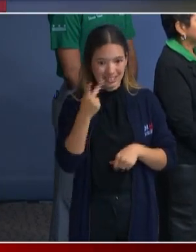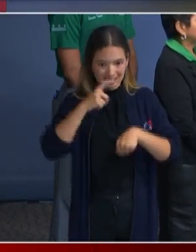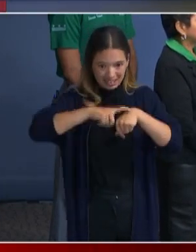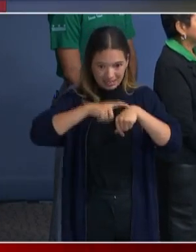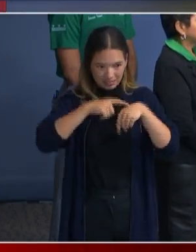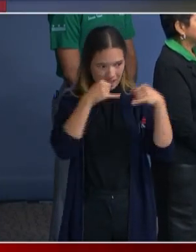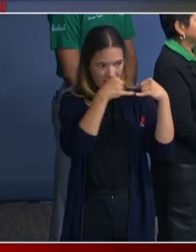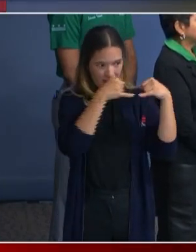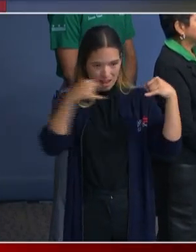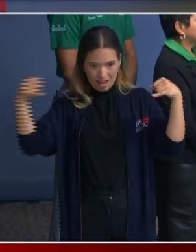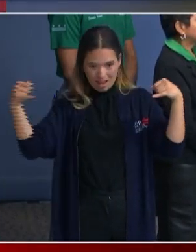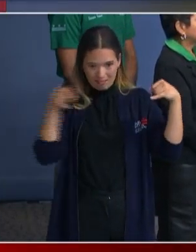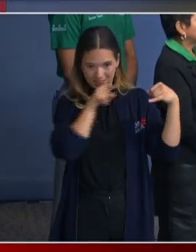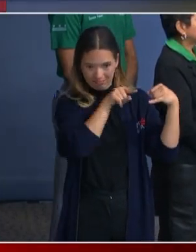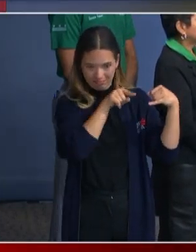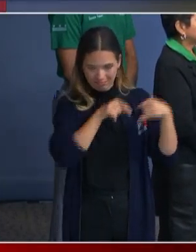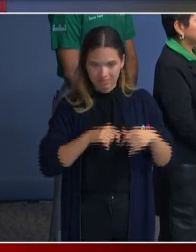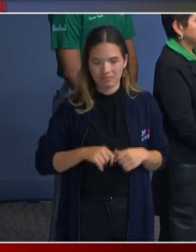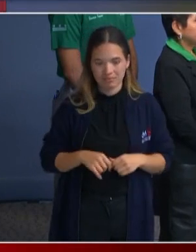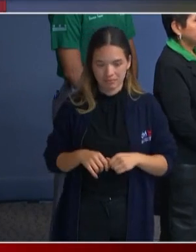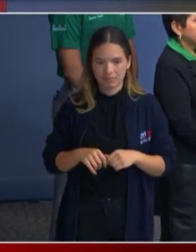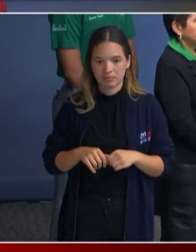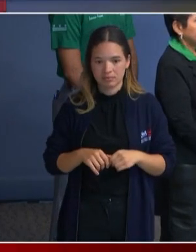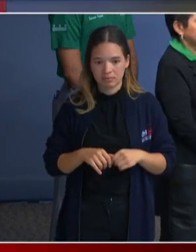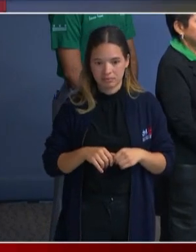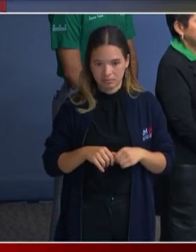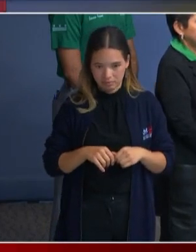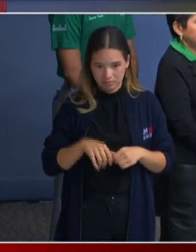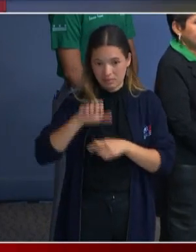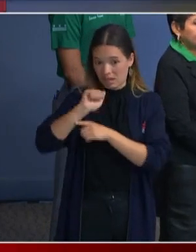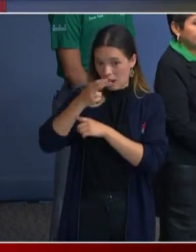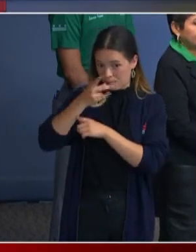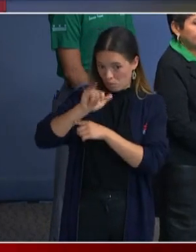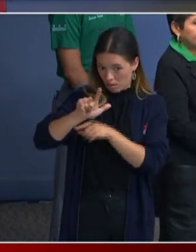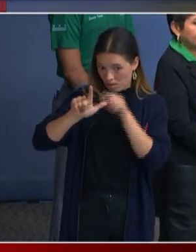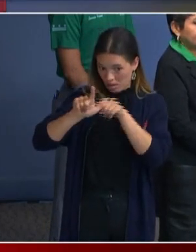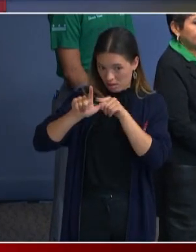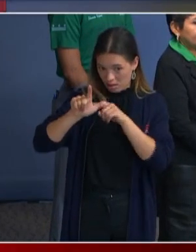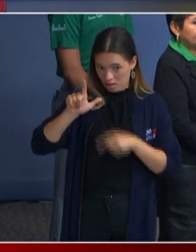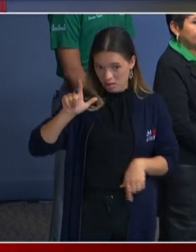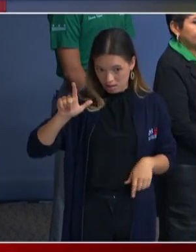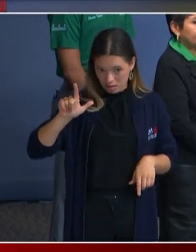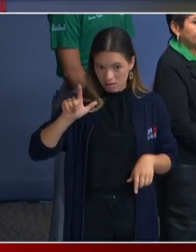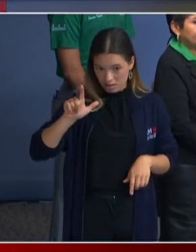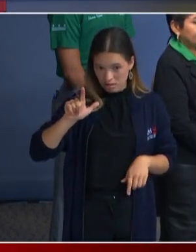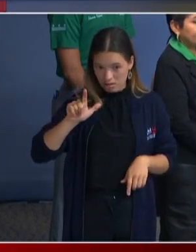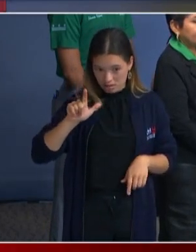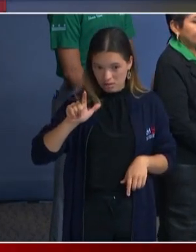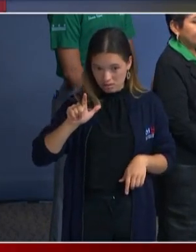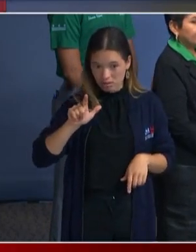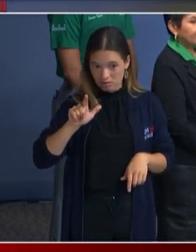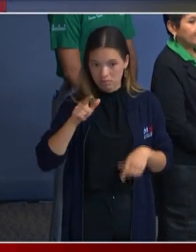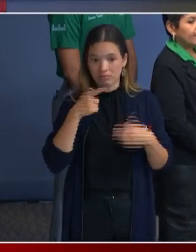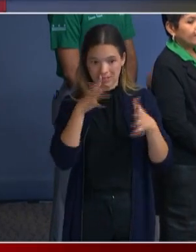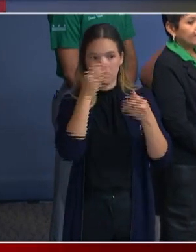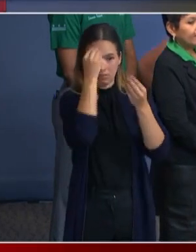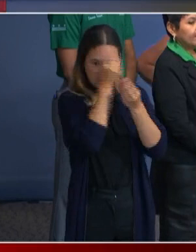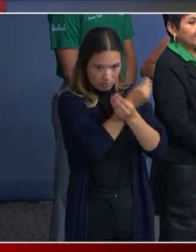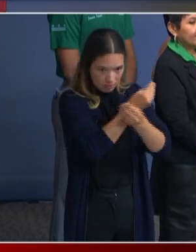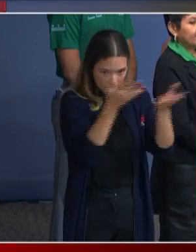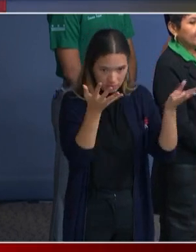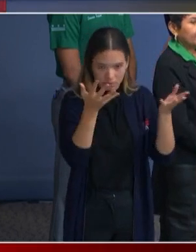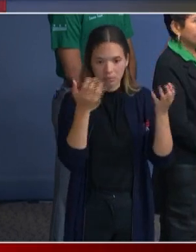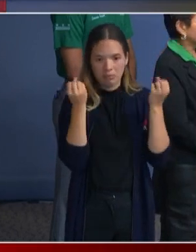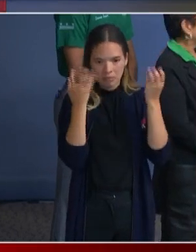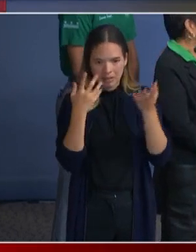since April starting with the announcement back in April the various discussions that we